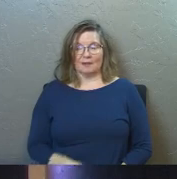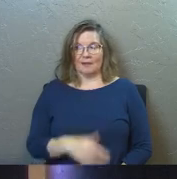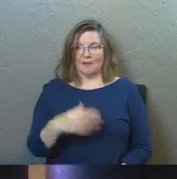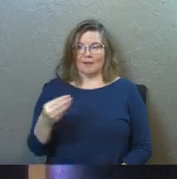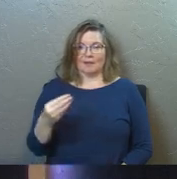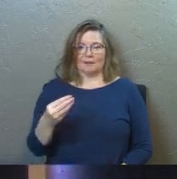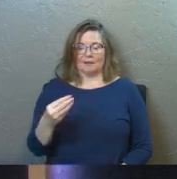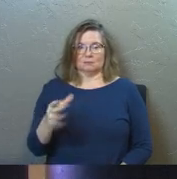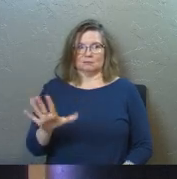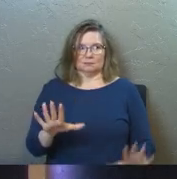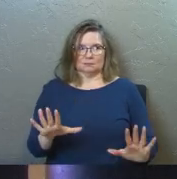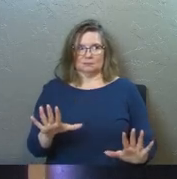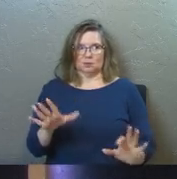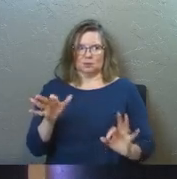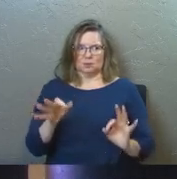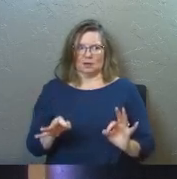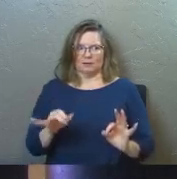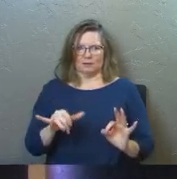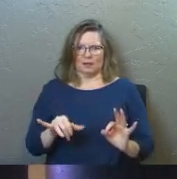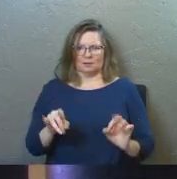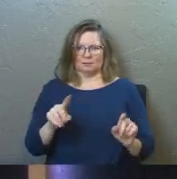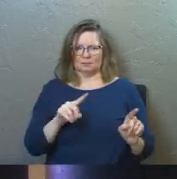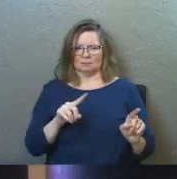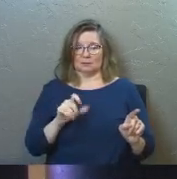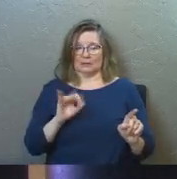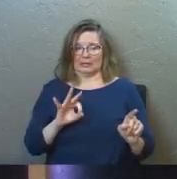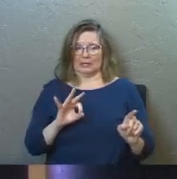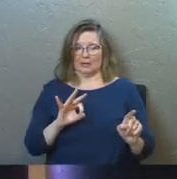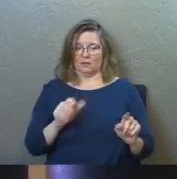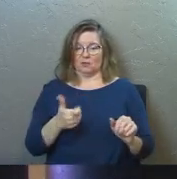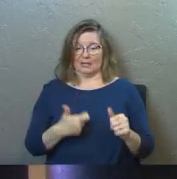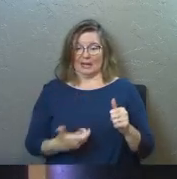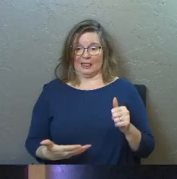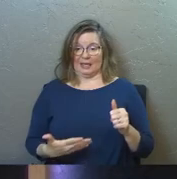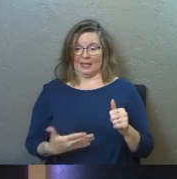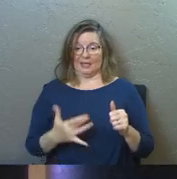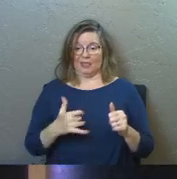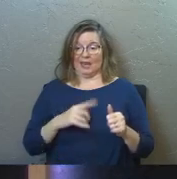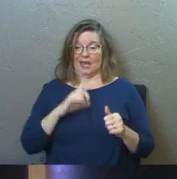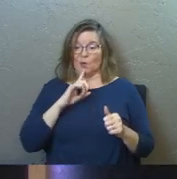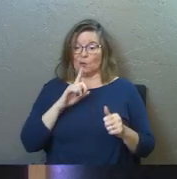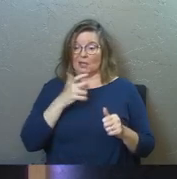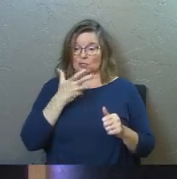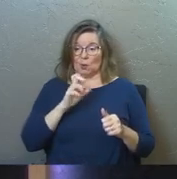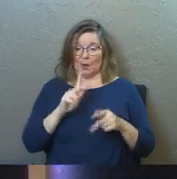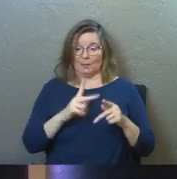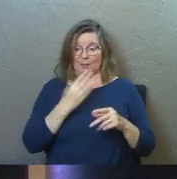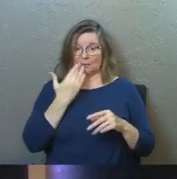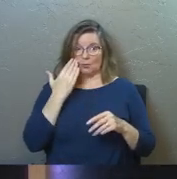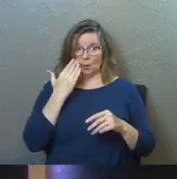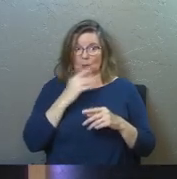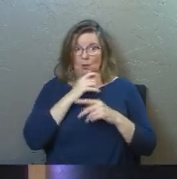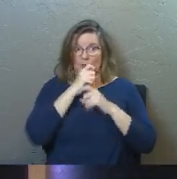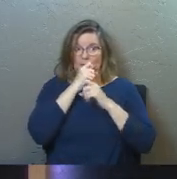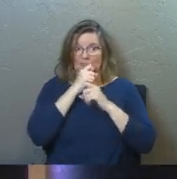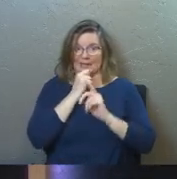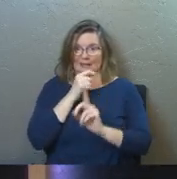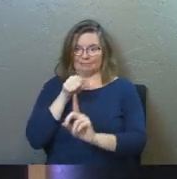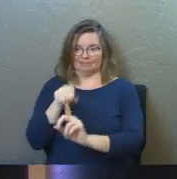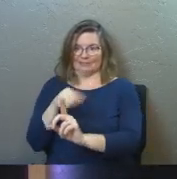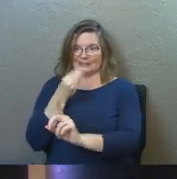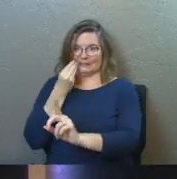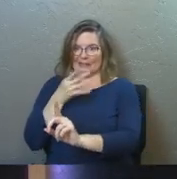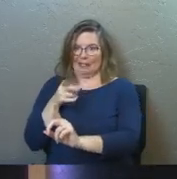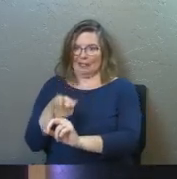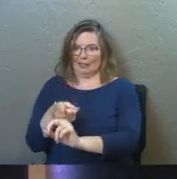And what you concluded from that is, if there's ever anything that I really don't want people to know, I better not